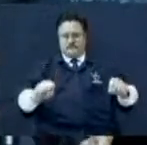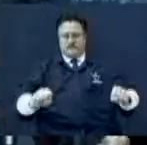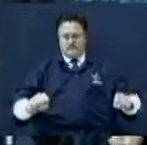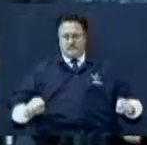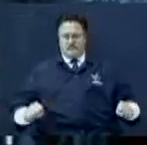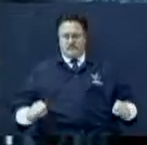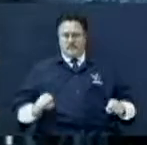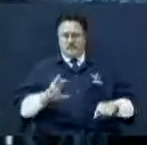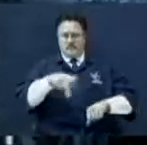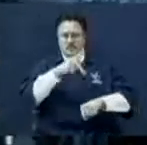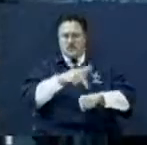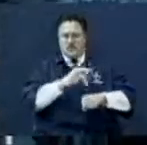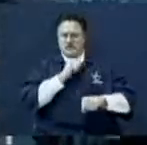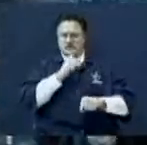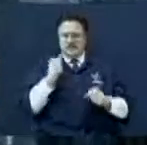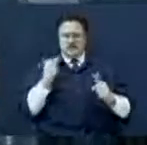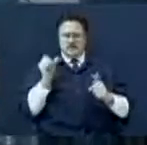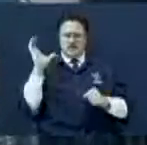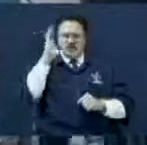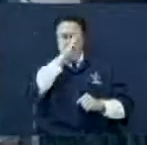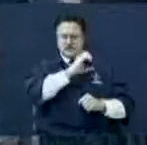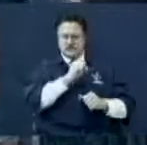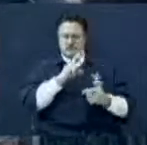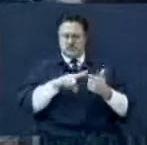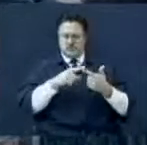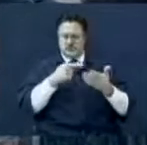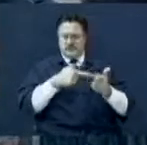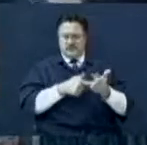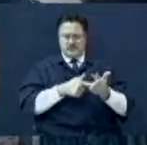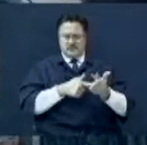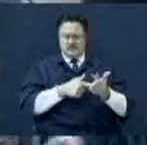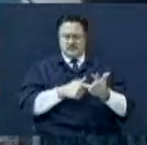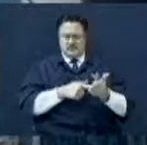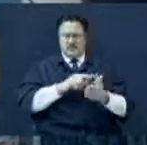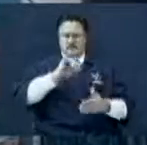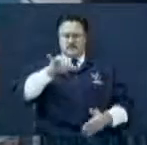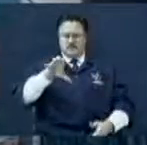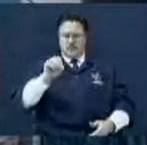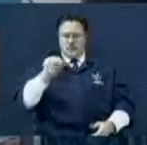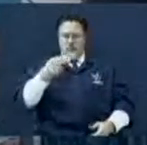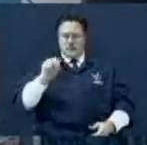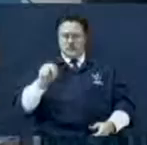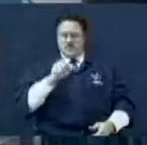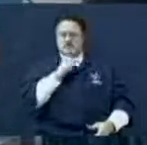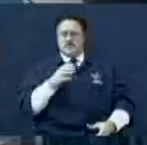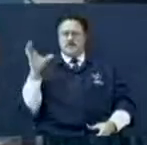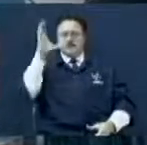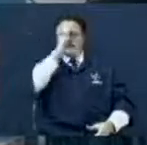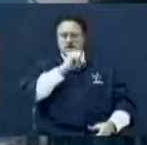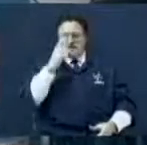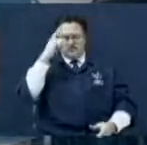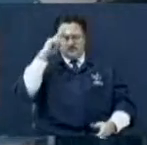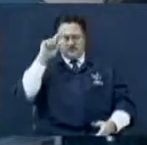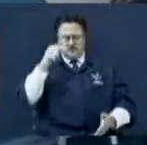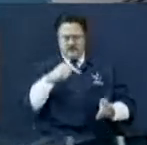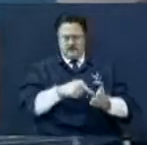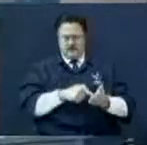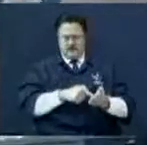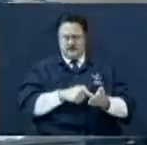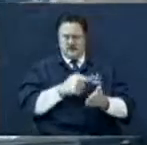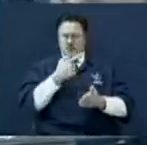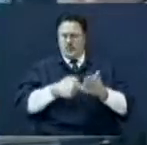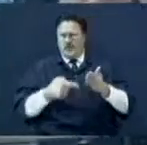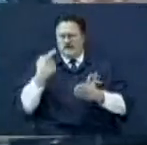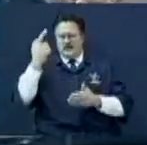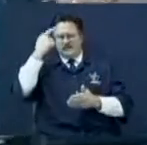Simon Peter was no stranger to this. John was no stranger. You know what they probably thought when that storm first came up? I